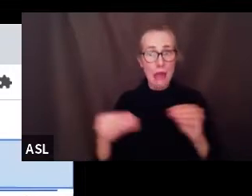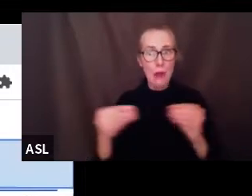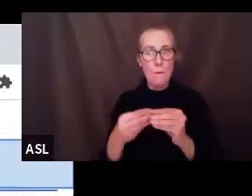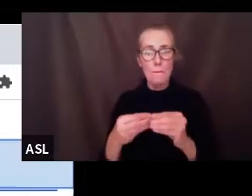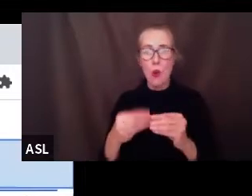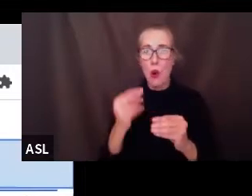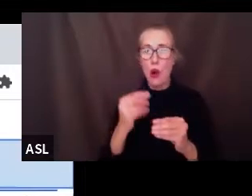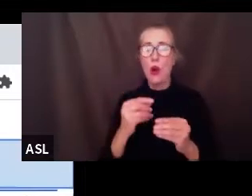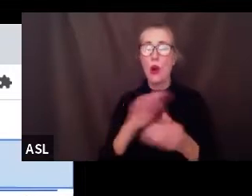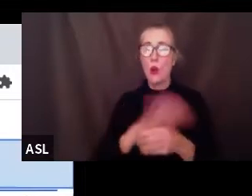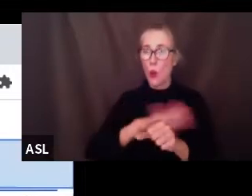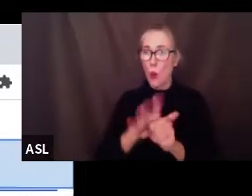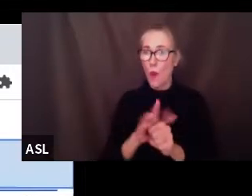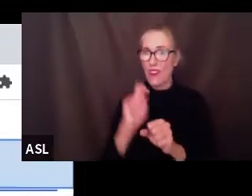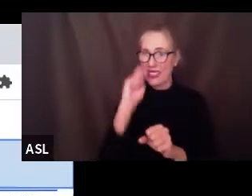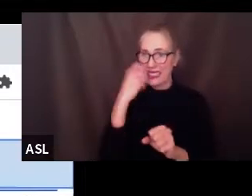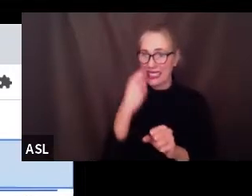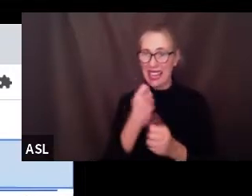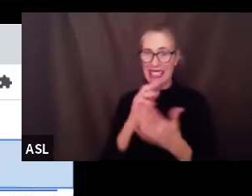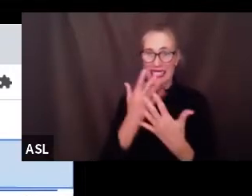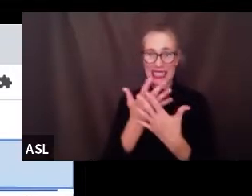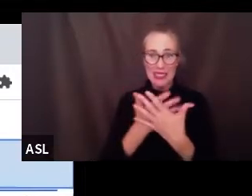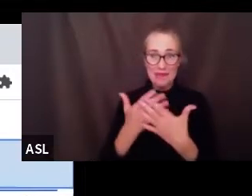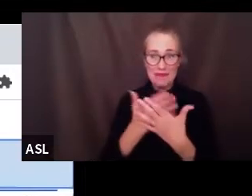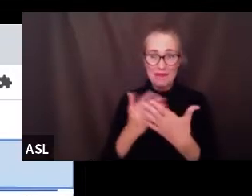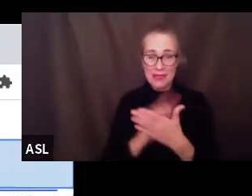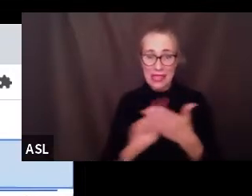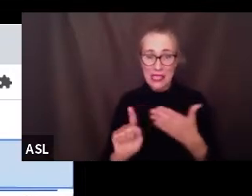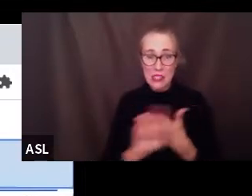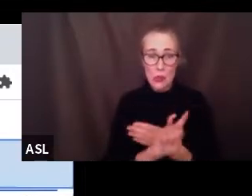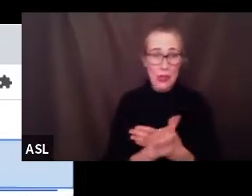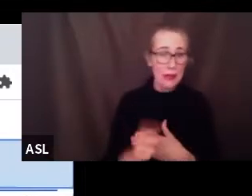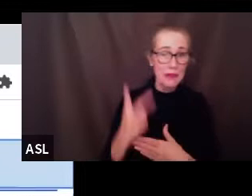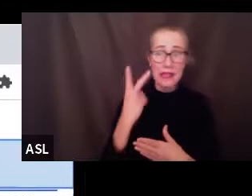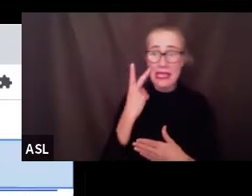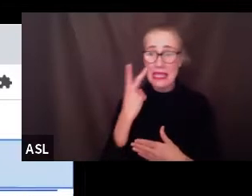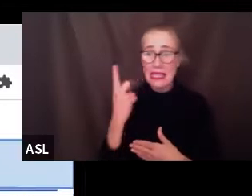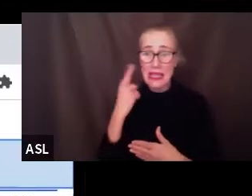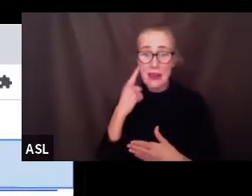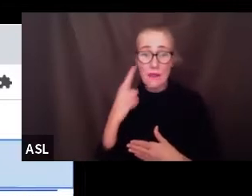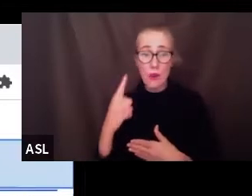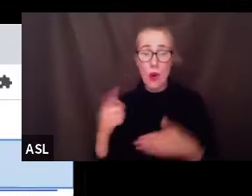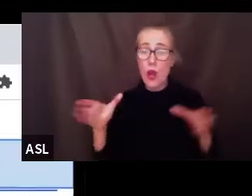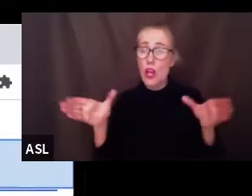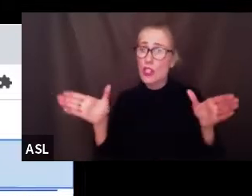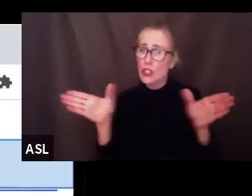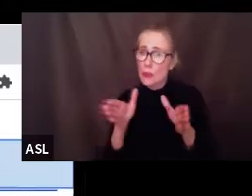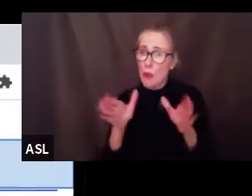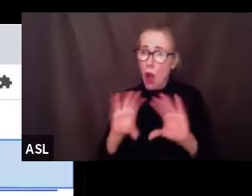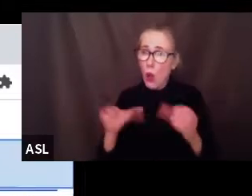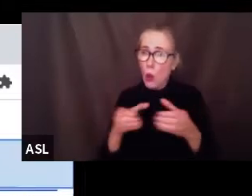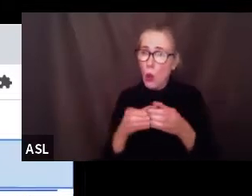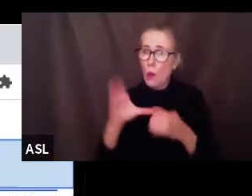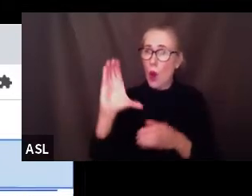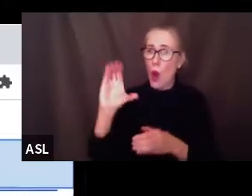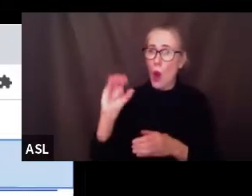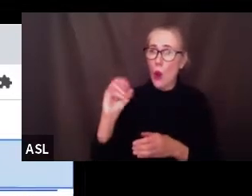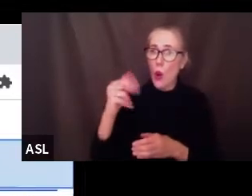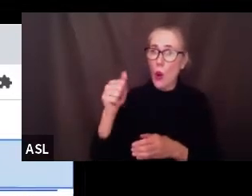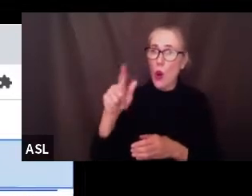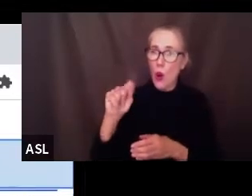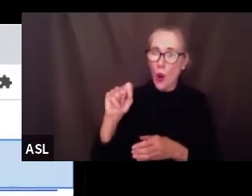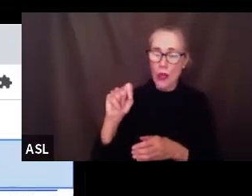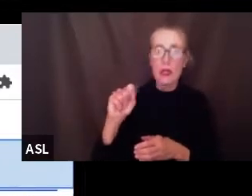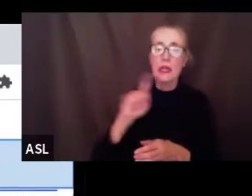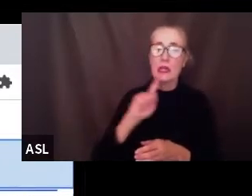looking at our small courts and athletics and the readiness for that also next week and lastly